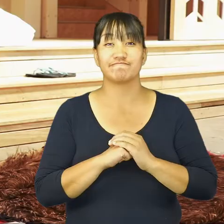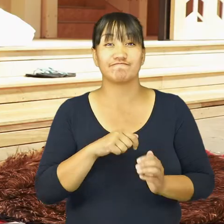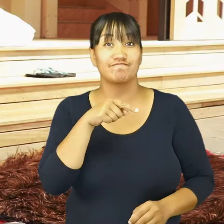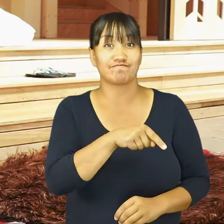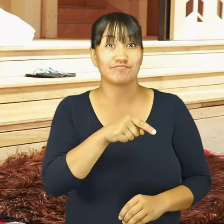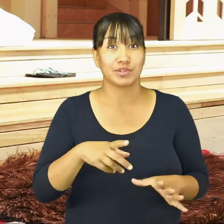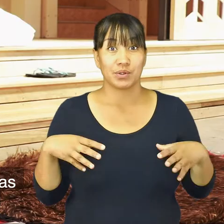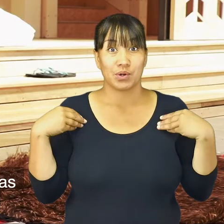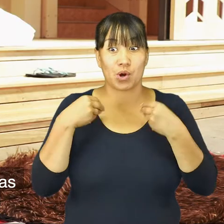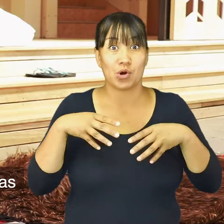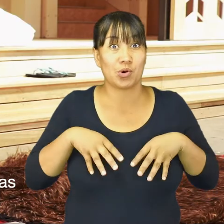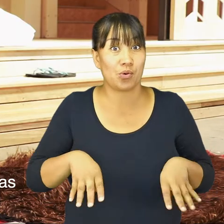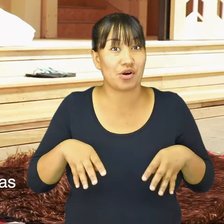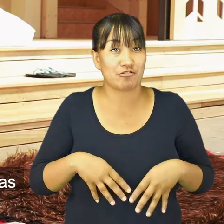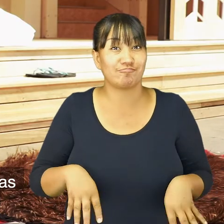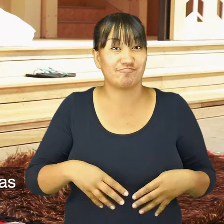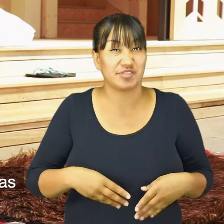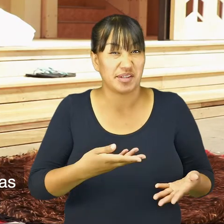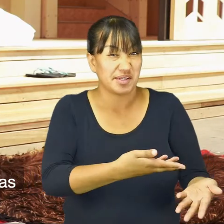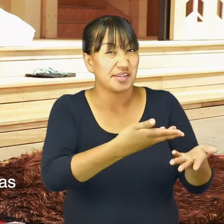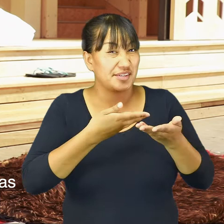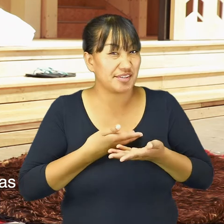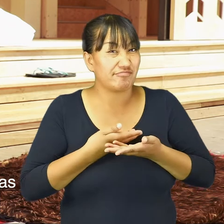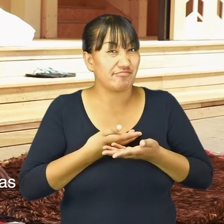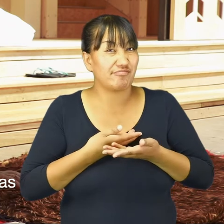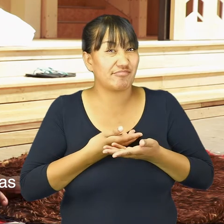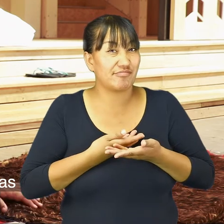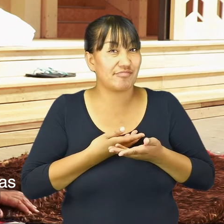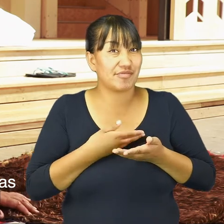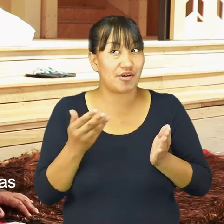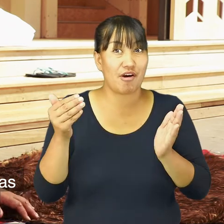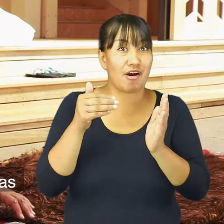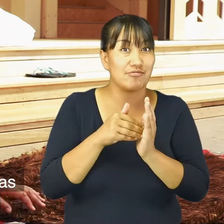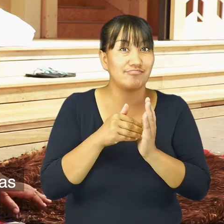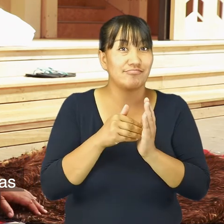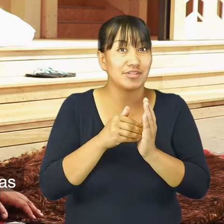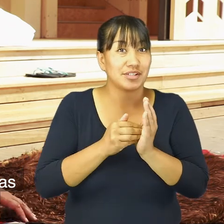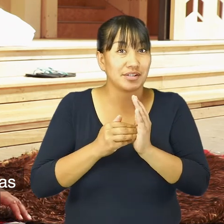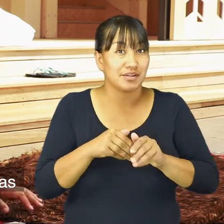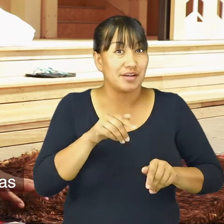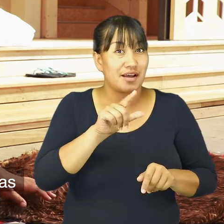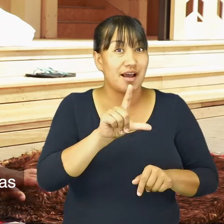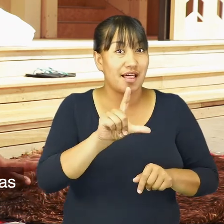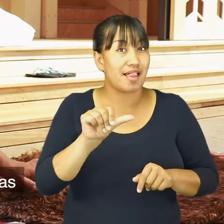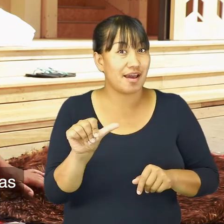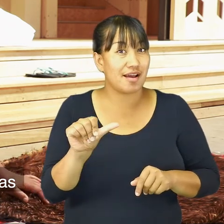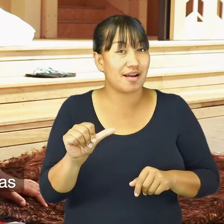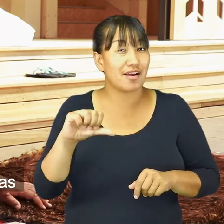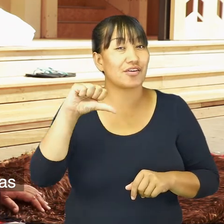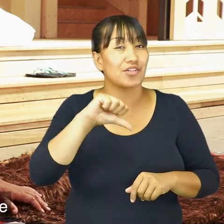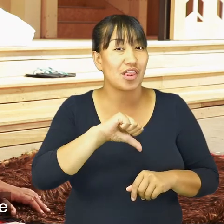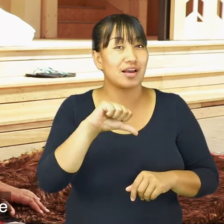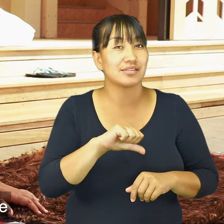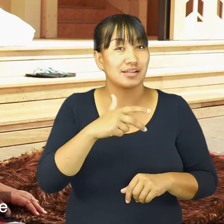This particular korowai was given to me to